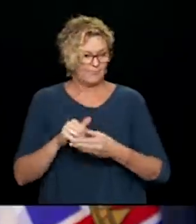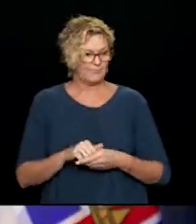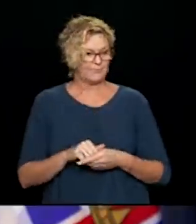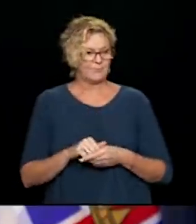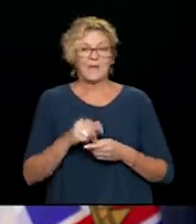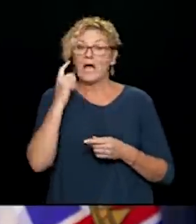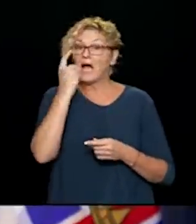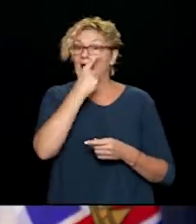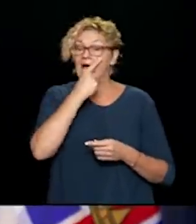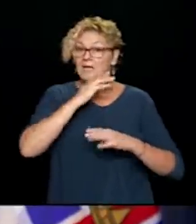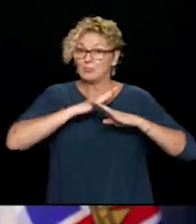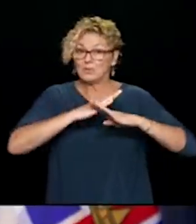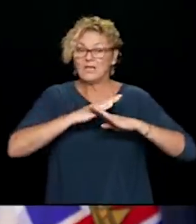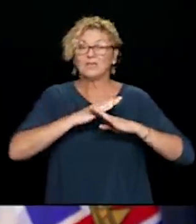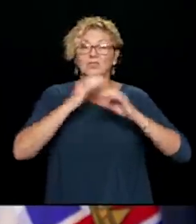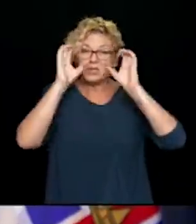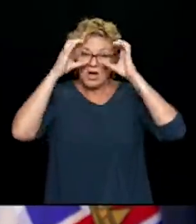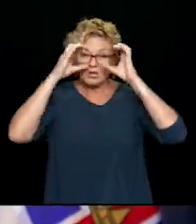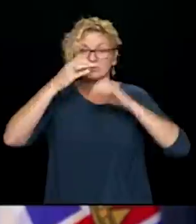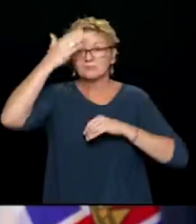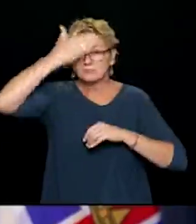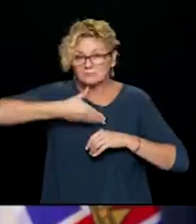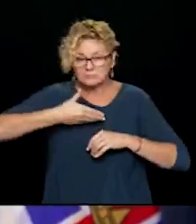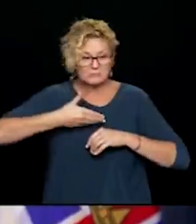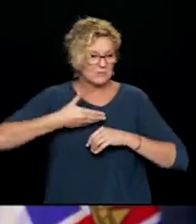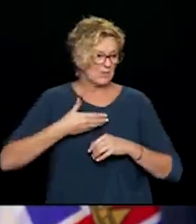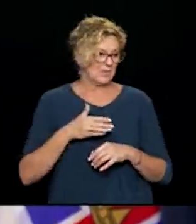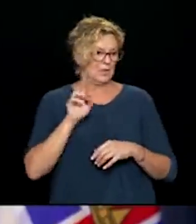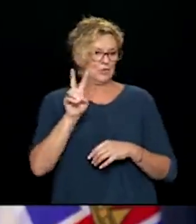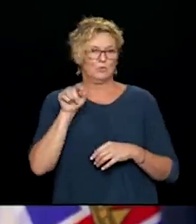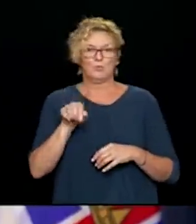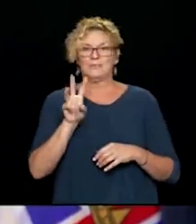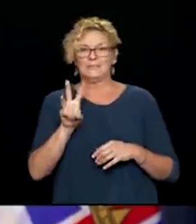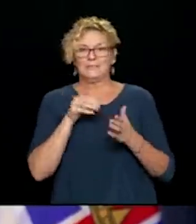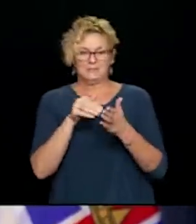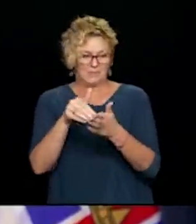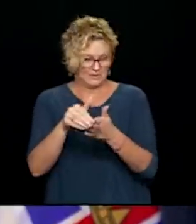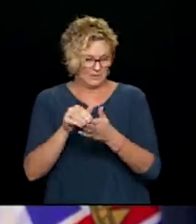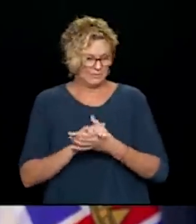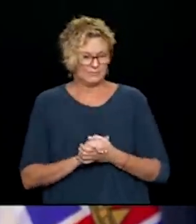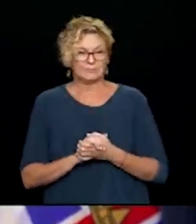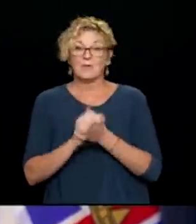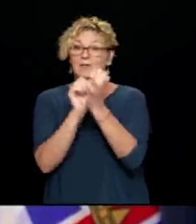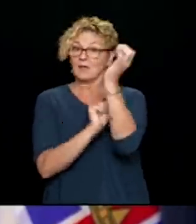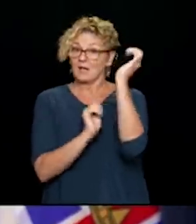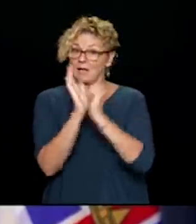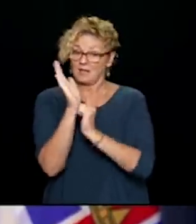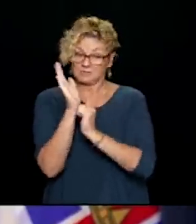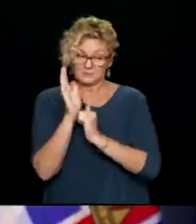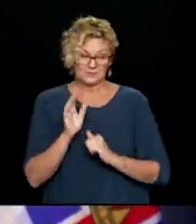gloves. Just over 2,600,000 pieces of eye protection including goggles and face shields. Just over